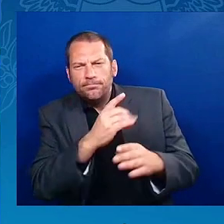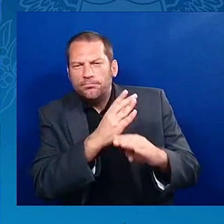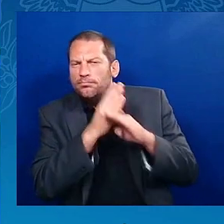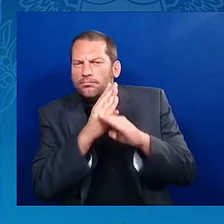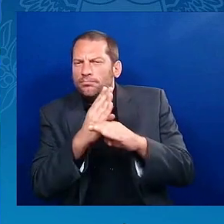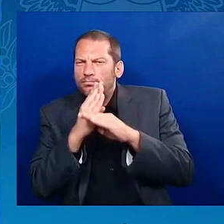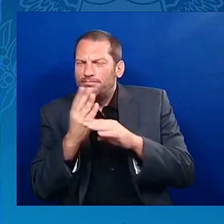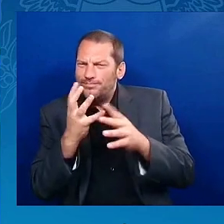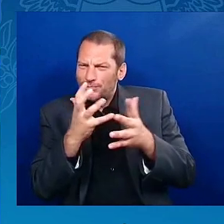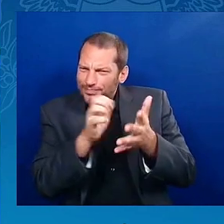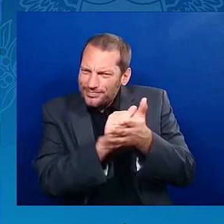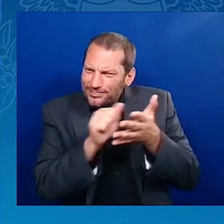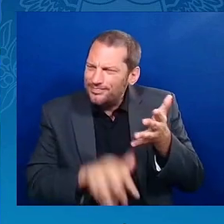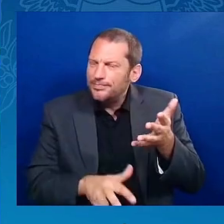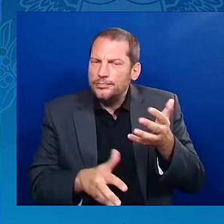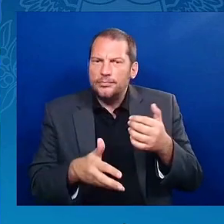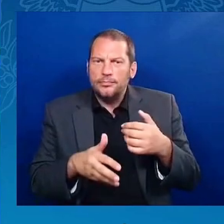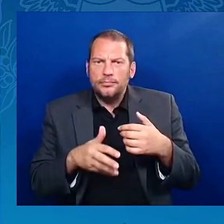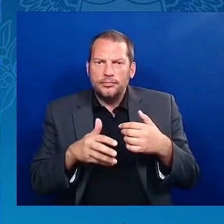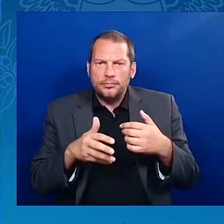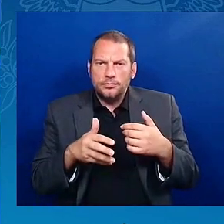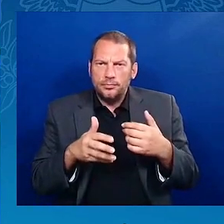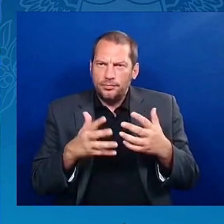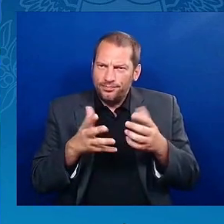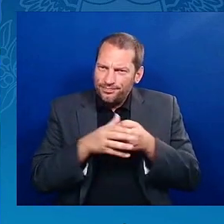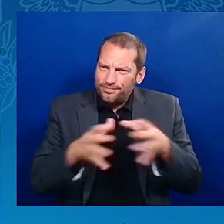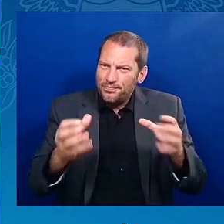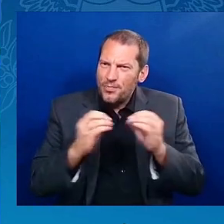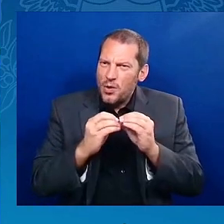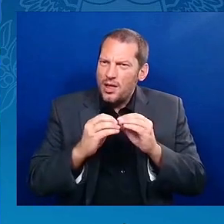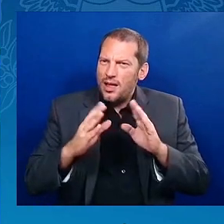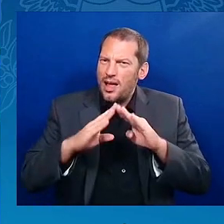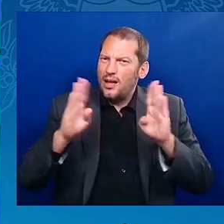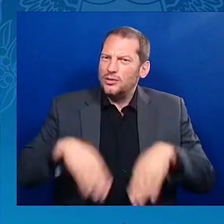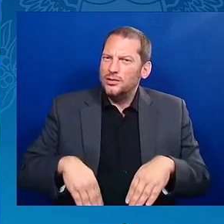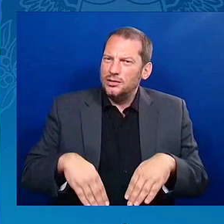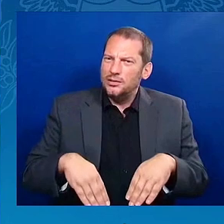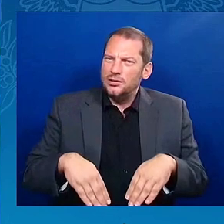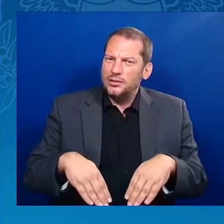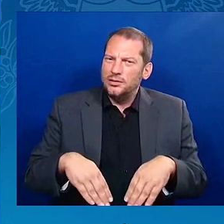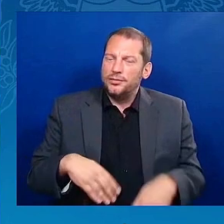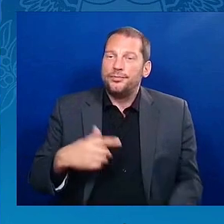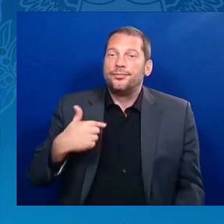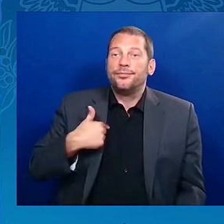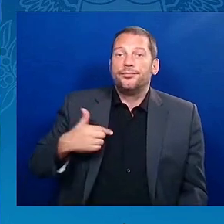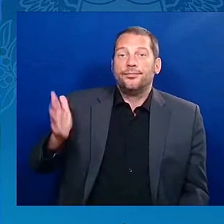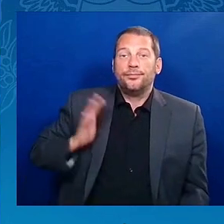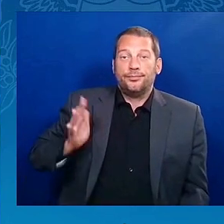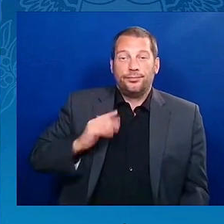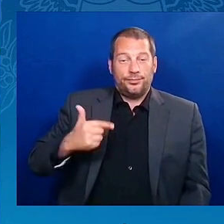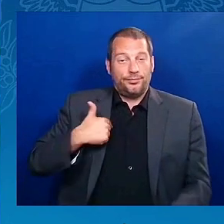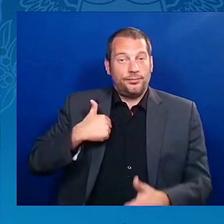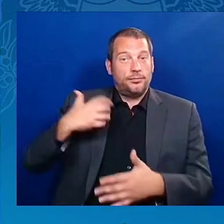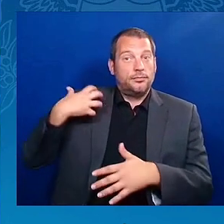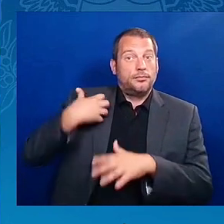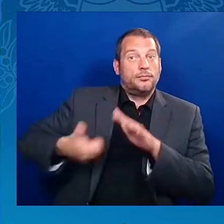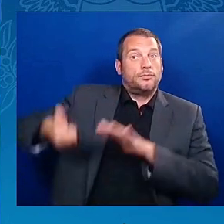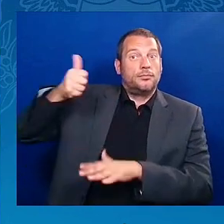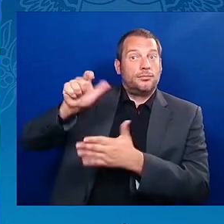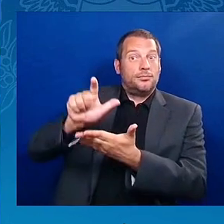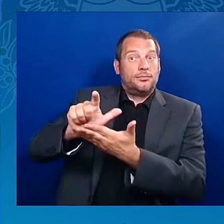I sued the five biggest banks of the country during the foreclosure crisis. And you'll remember that